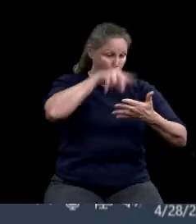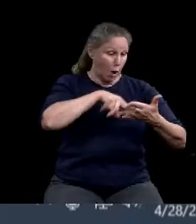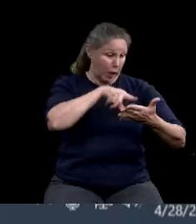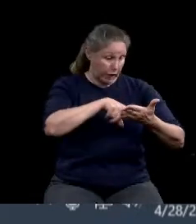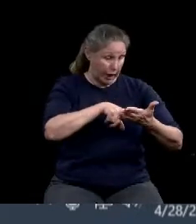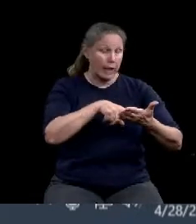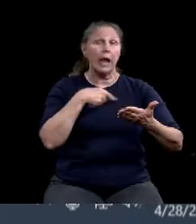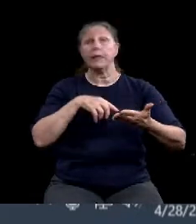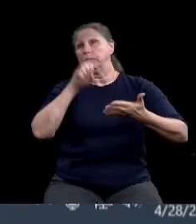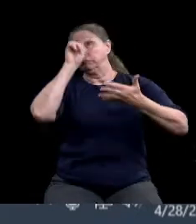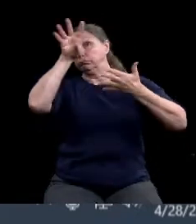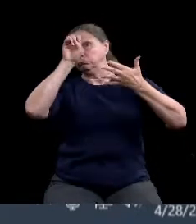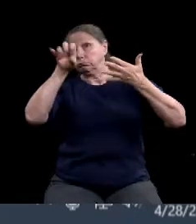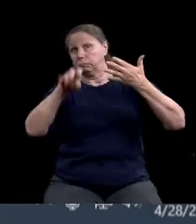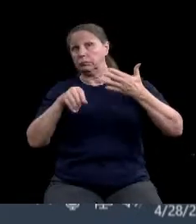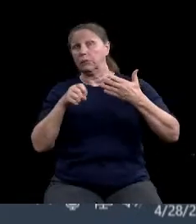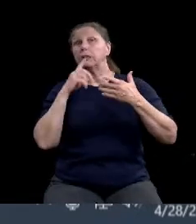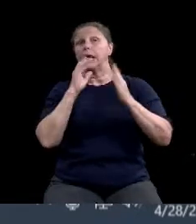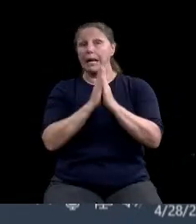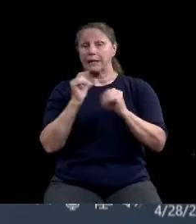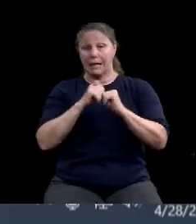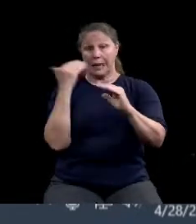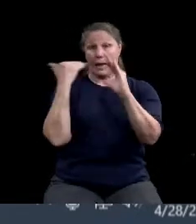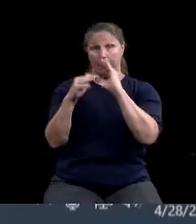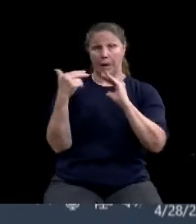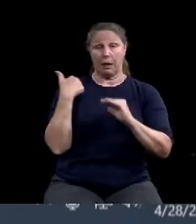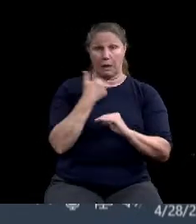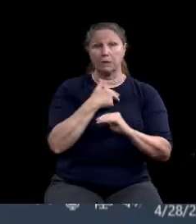their comments to the City Secretary by 1130 a.m. today.